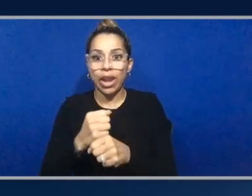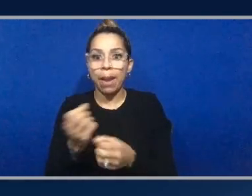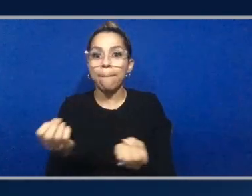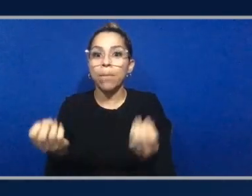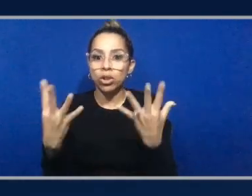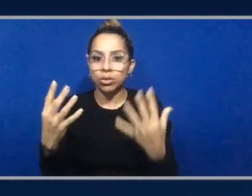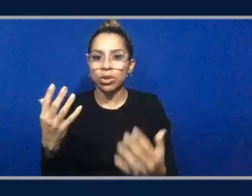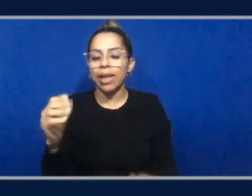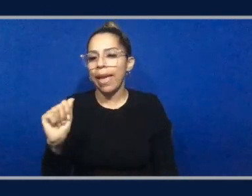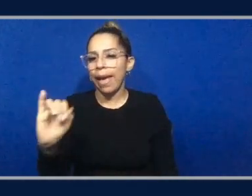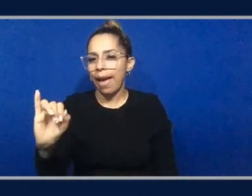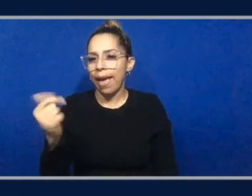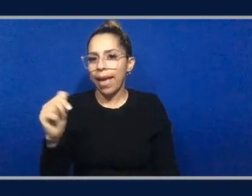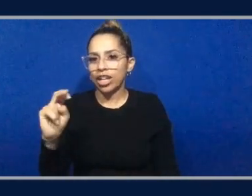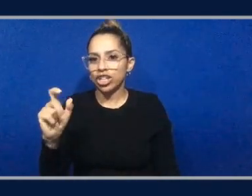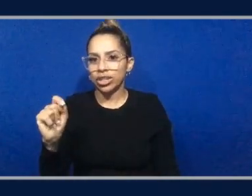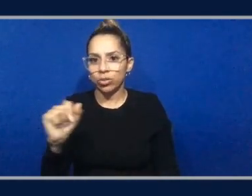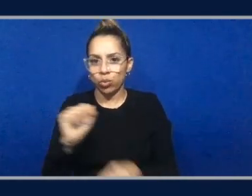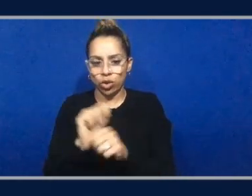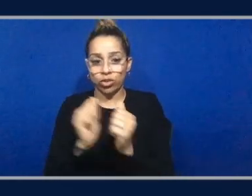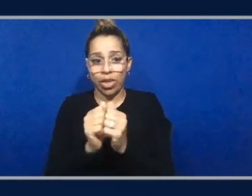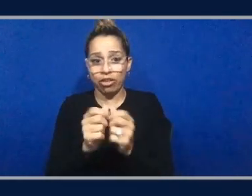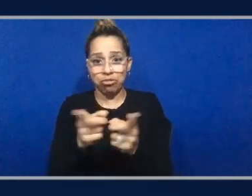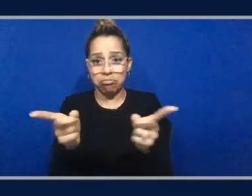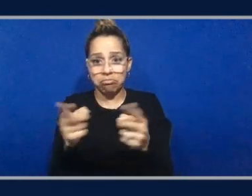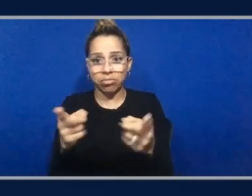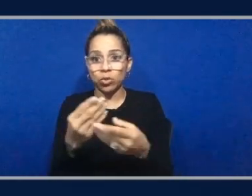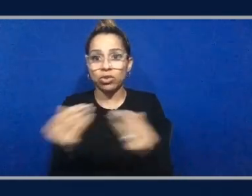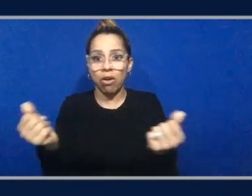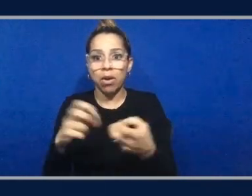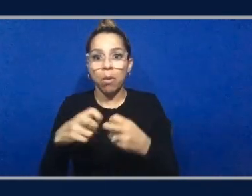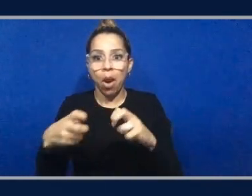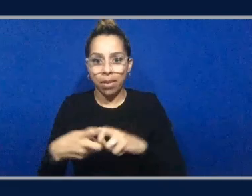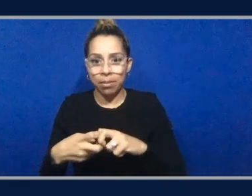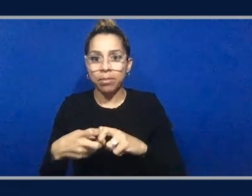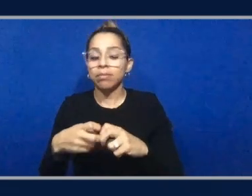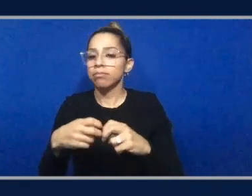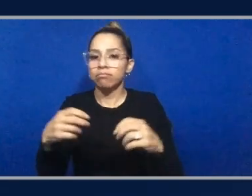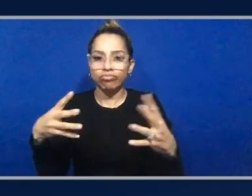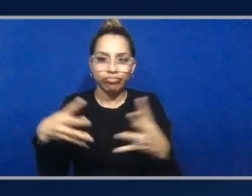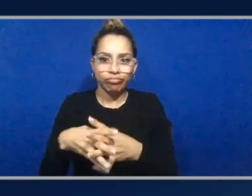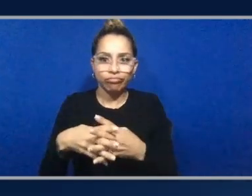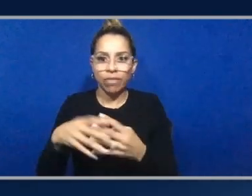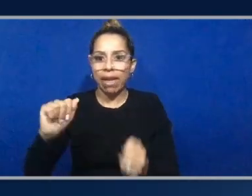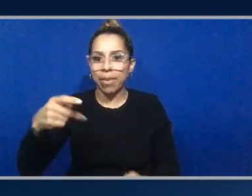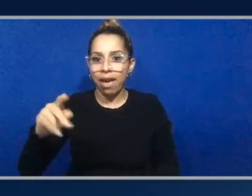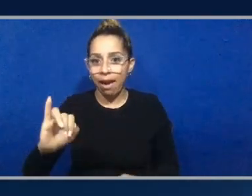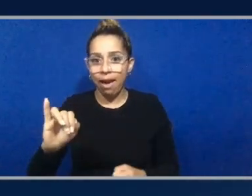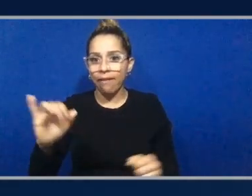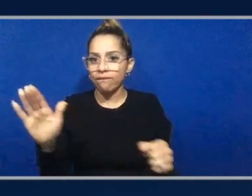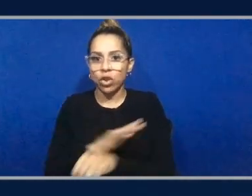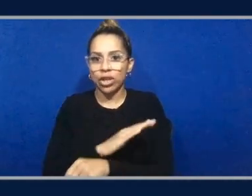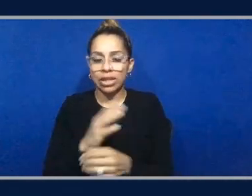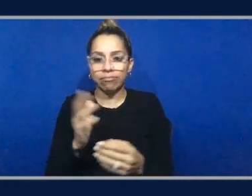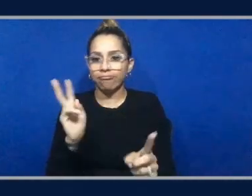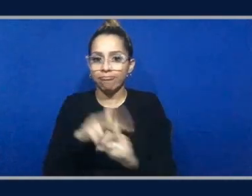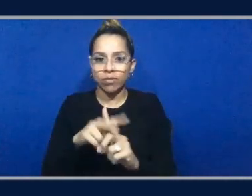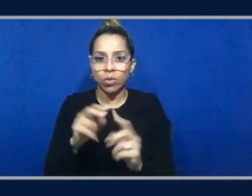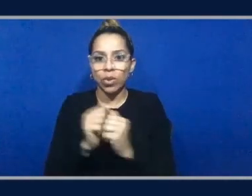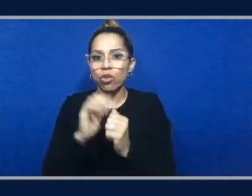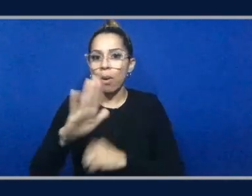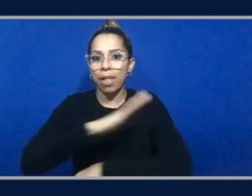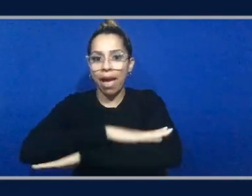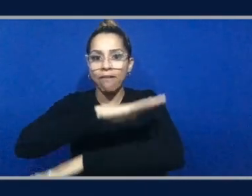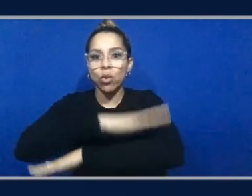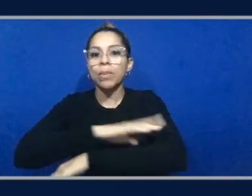solve a problem. It comes fully baked of an API that can integrate back into your platform, and it leverages and uses Amazon Bedrock right inside your AWS account.